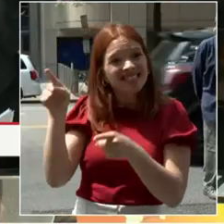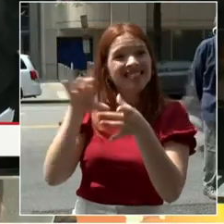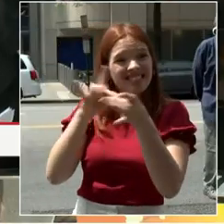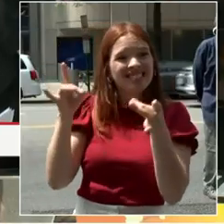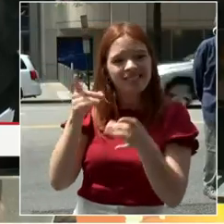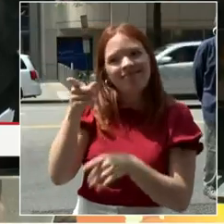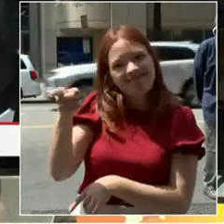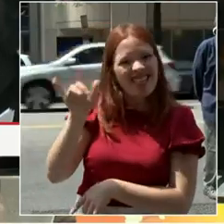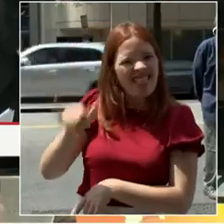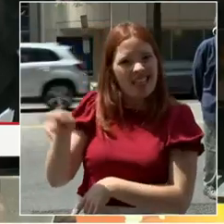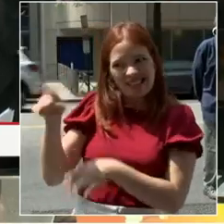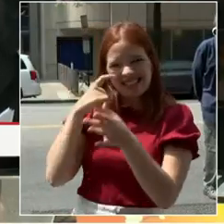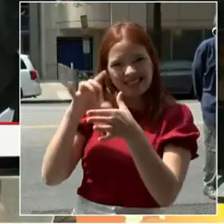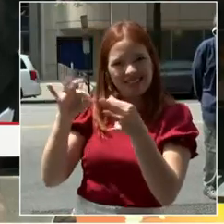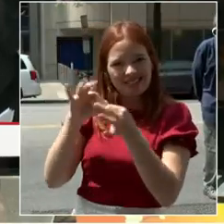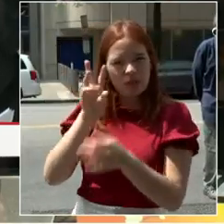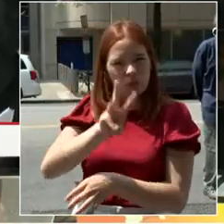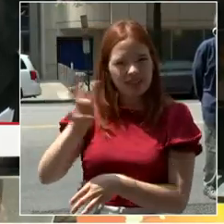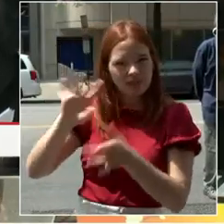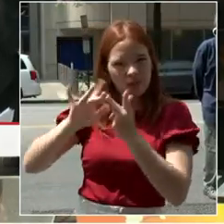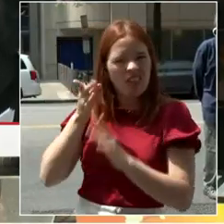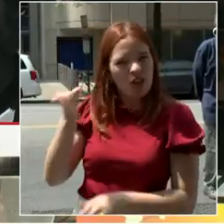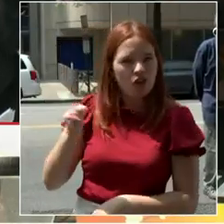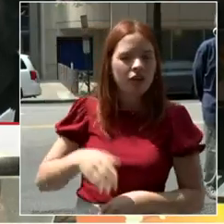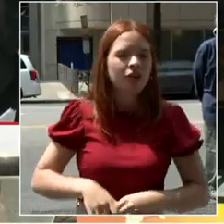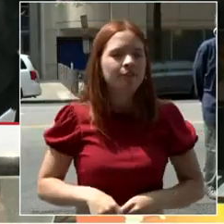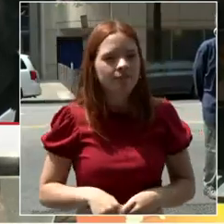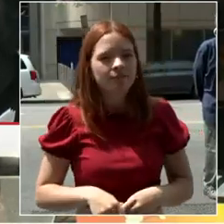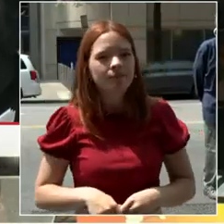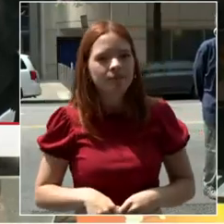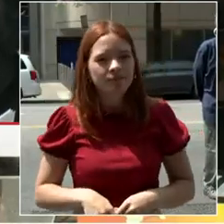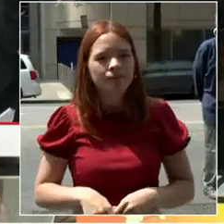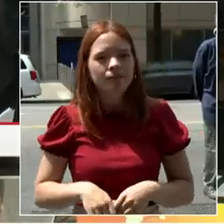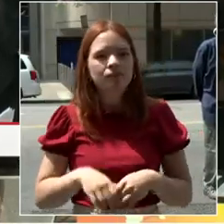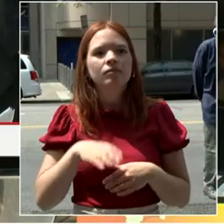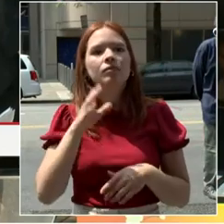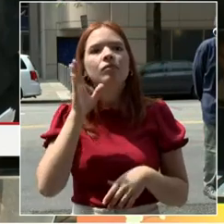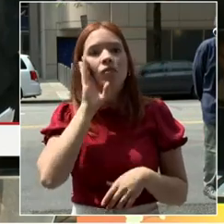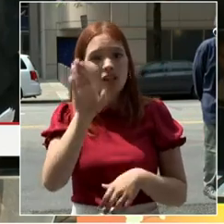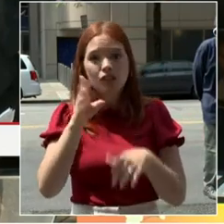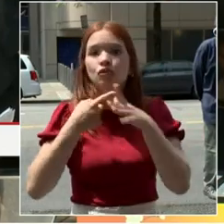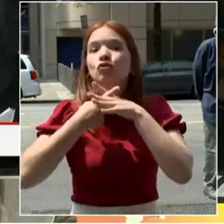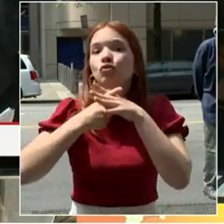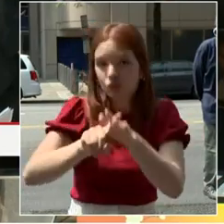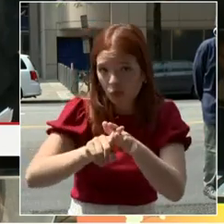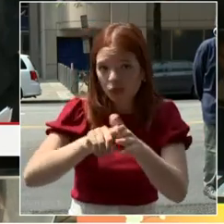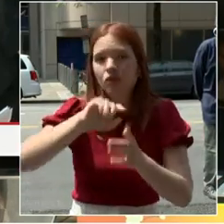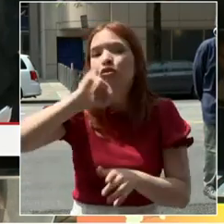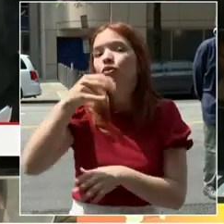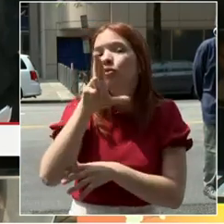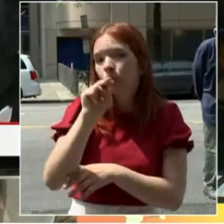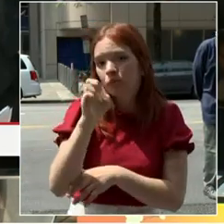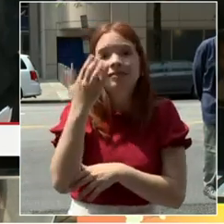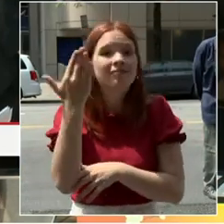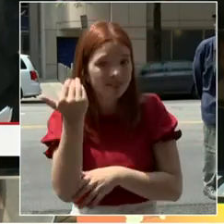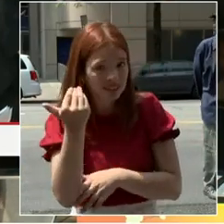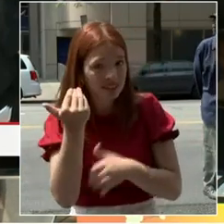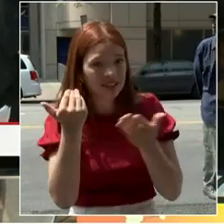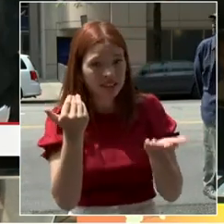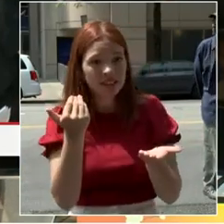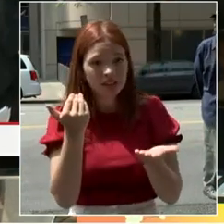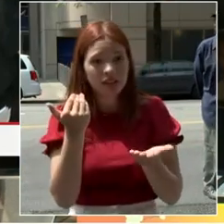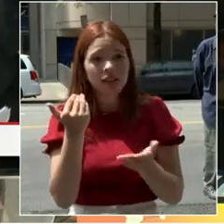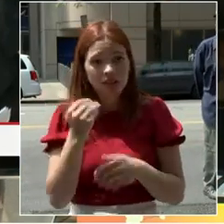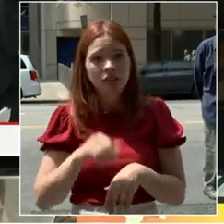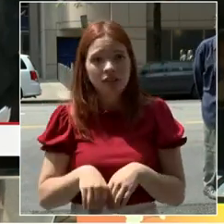Engagement is going to kick off soon, in two weeks, on June 15th, with our leadership group. And then on July 13th,